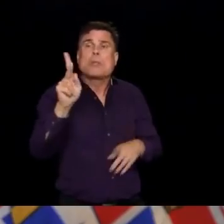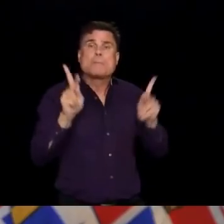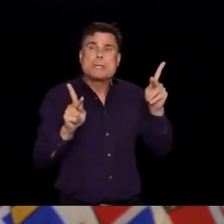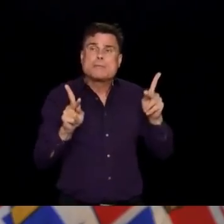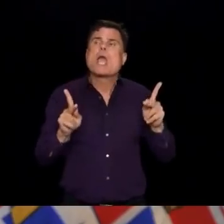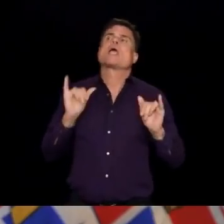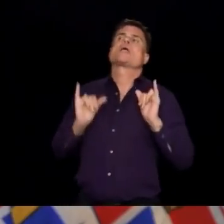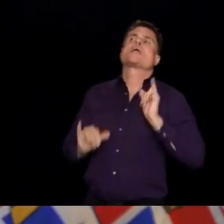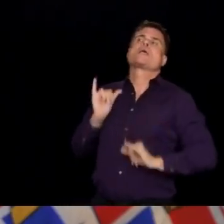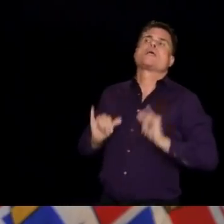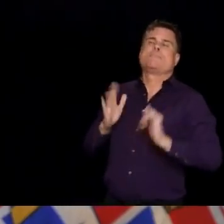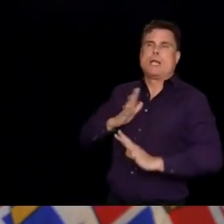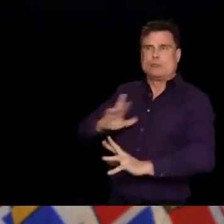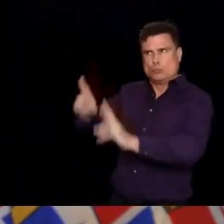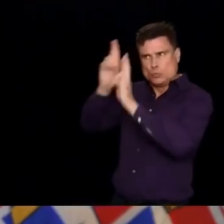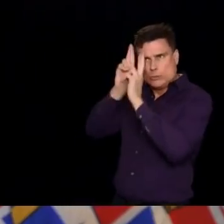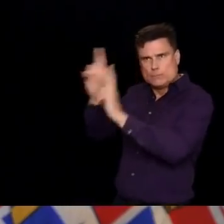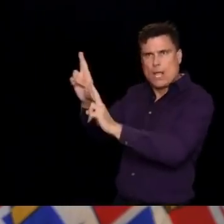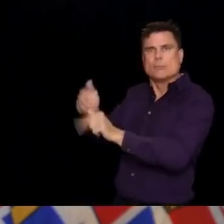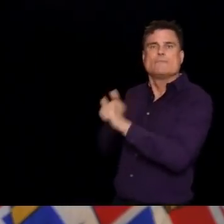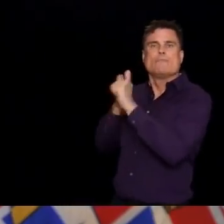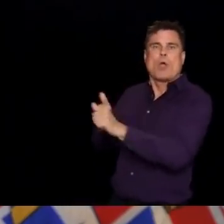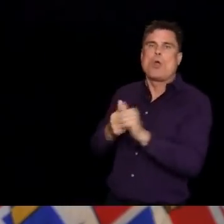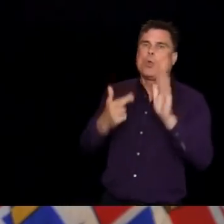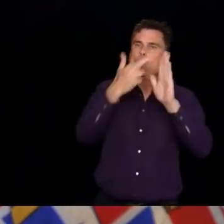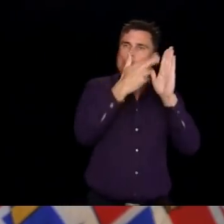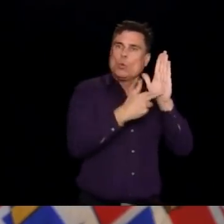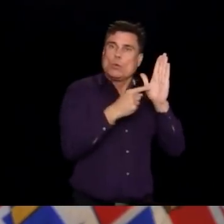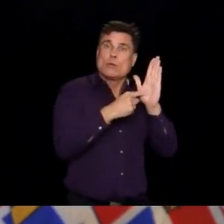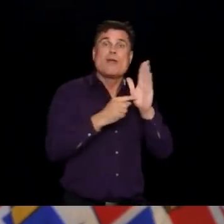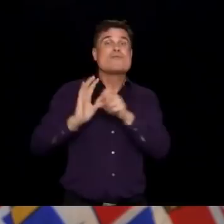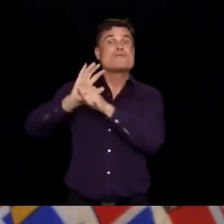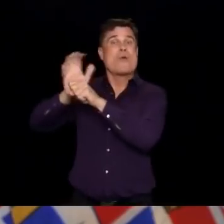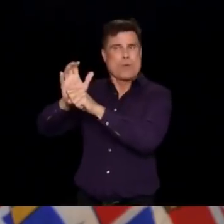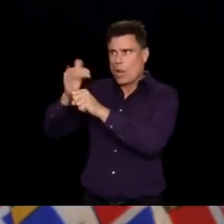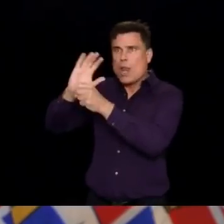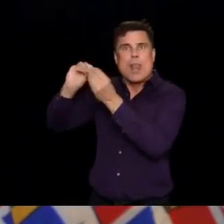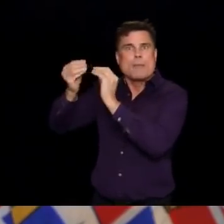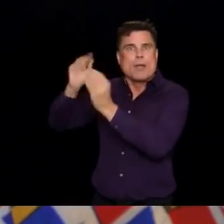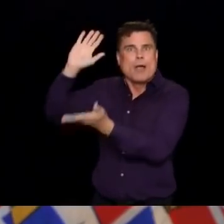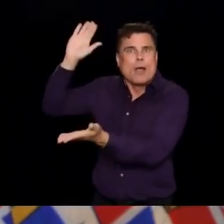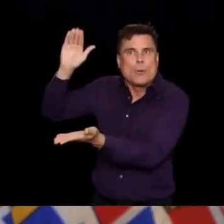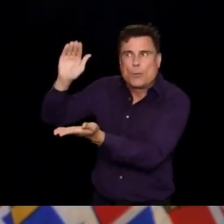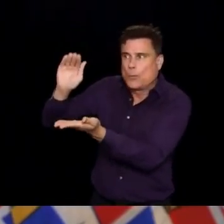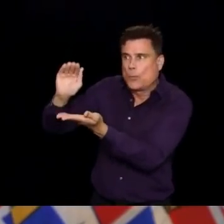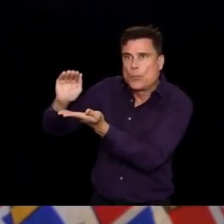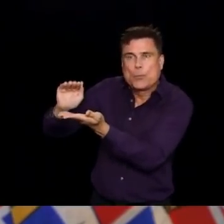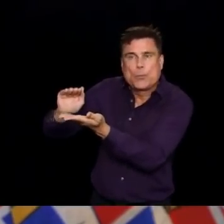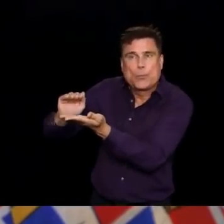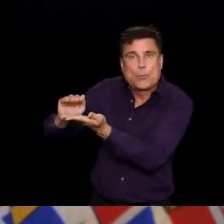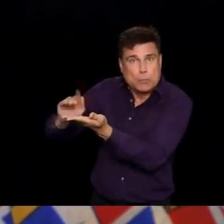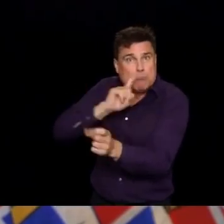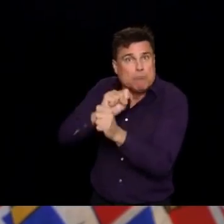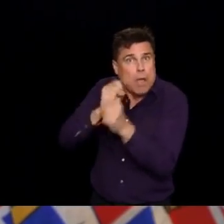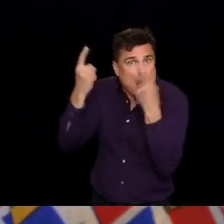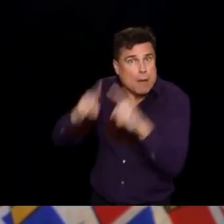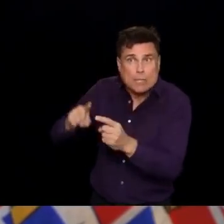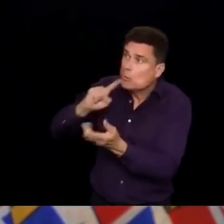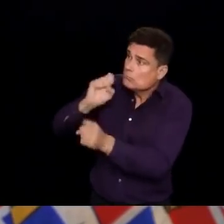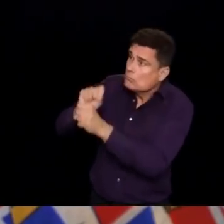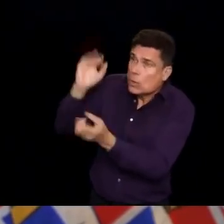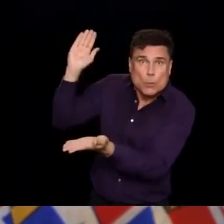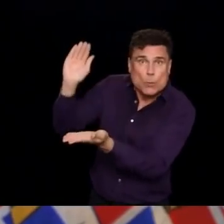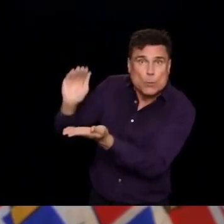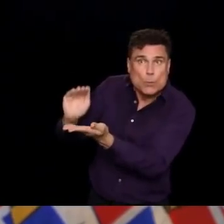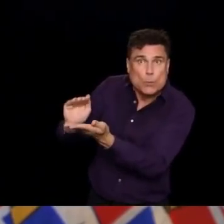in place to stop droplets are effective in most situations. When we are looking at some of the situations that we need to